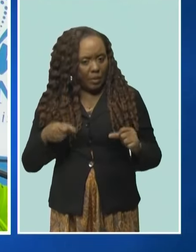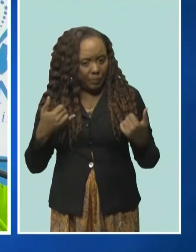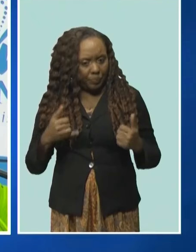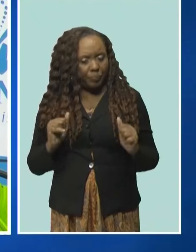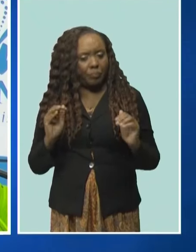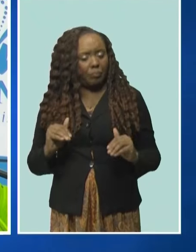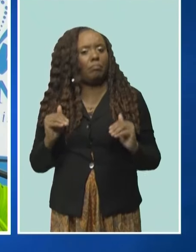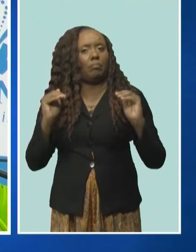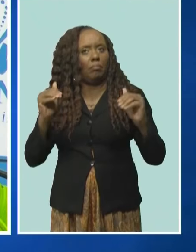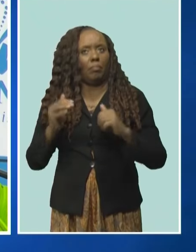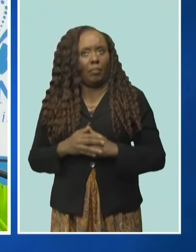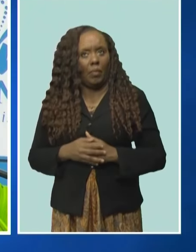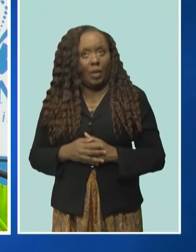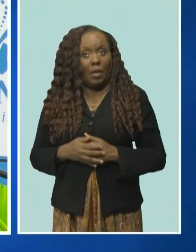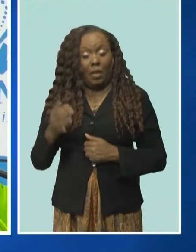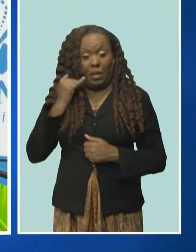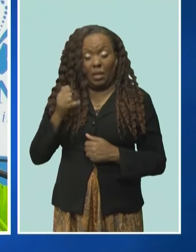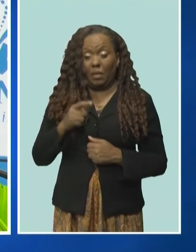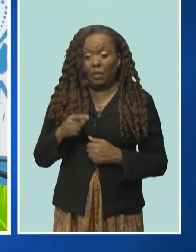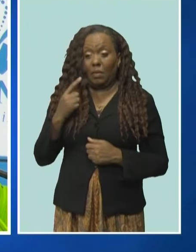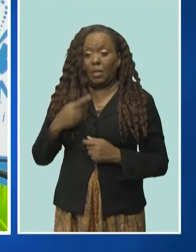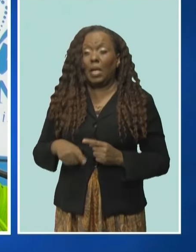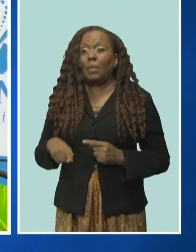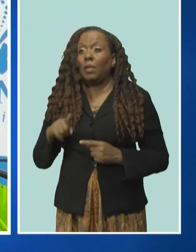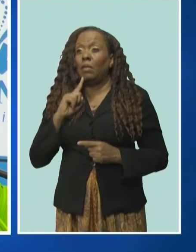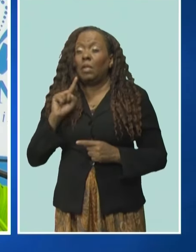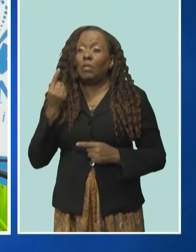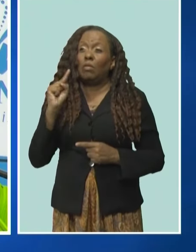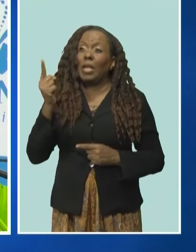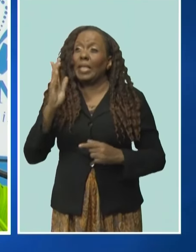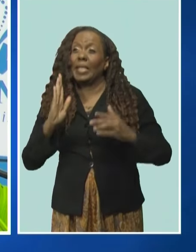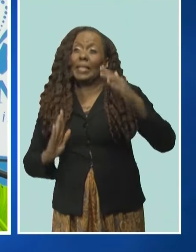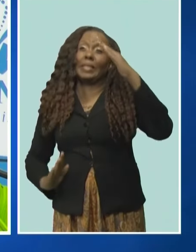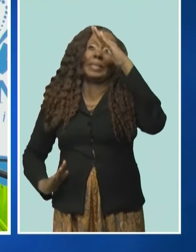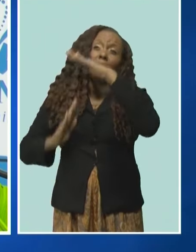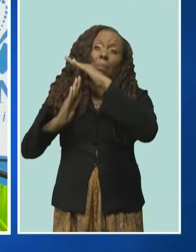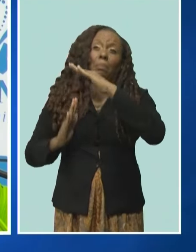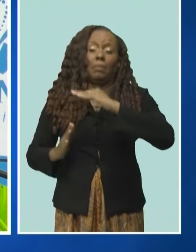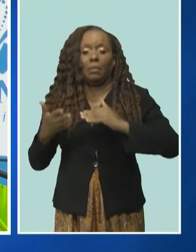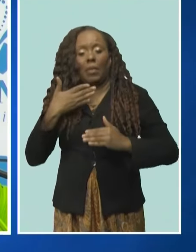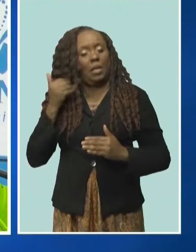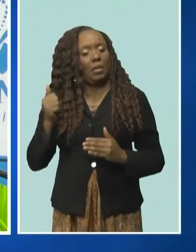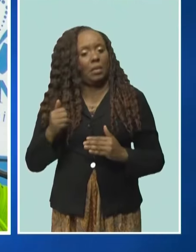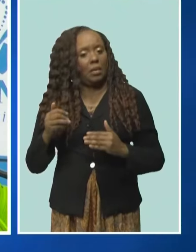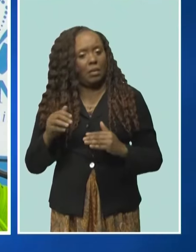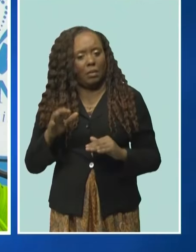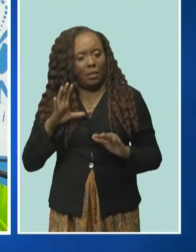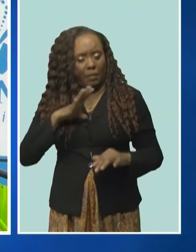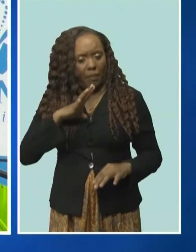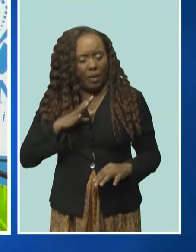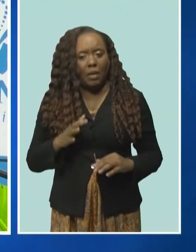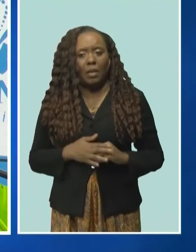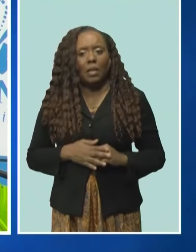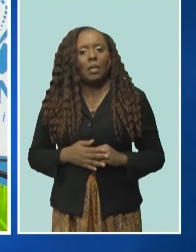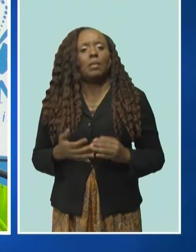Be a bush if you can't be a tree. If you can't be a highway, be a trail.